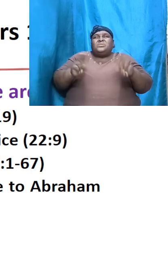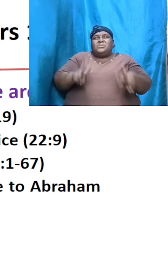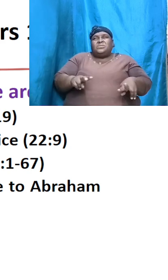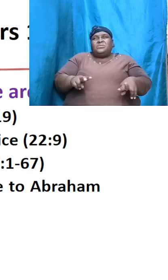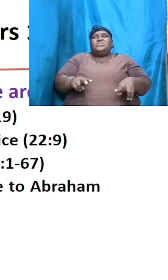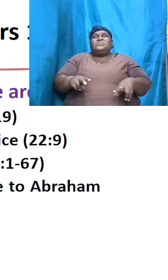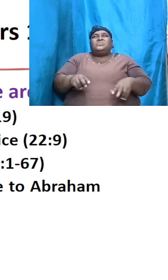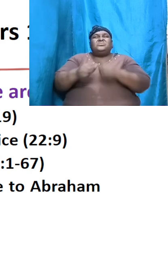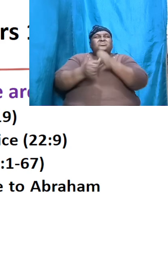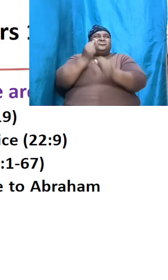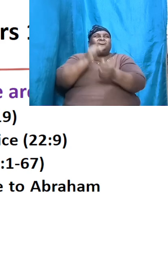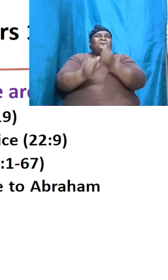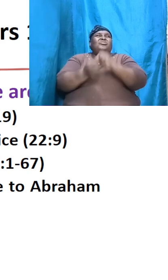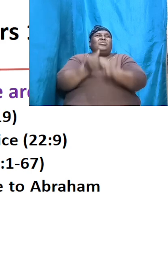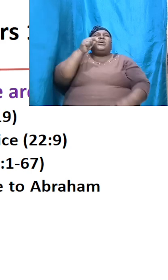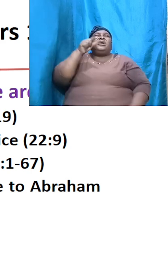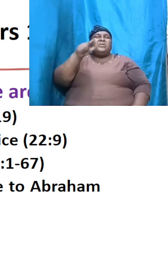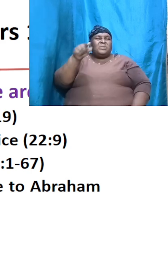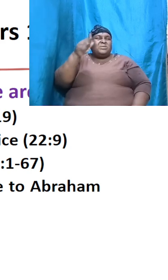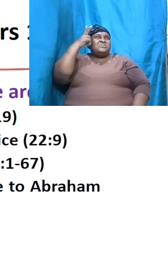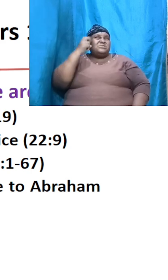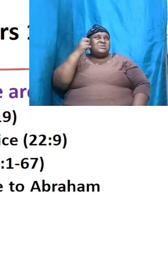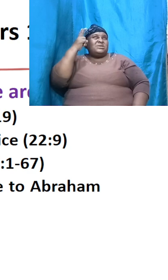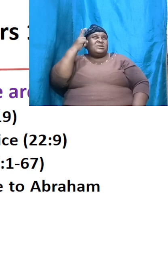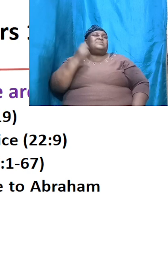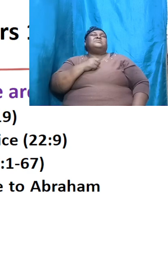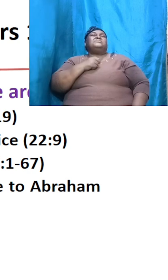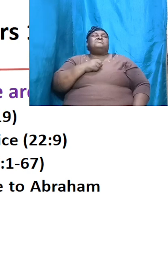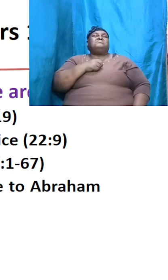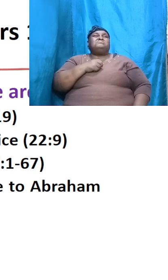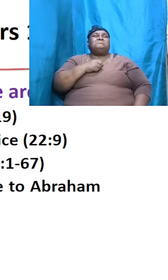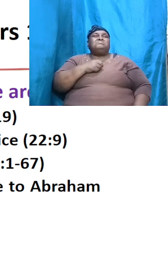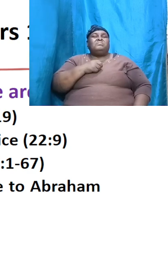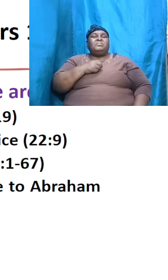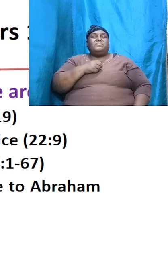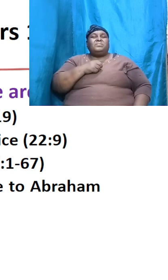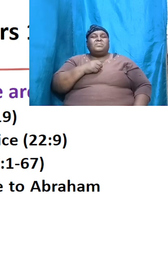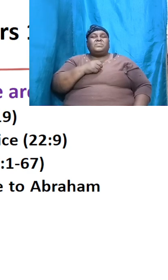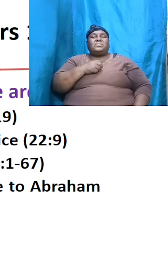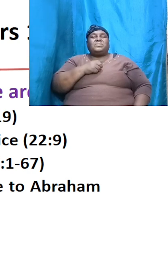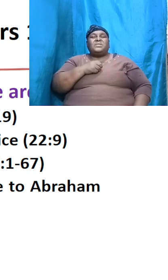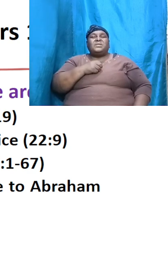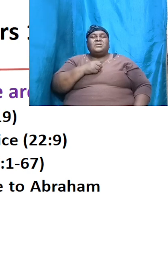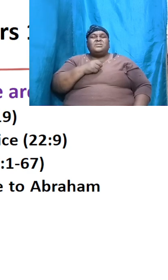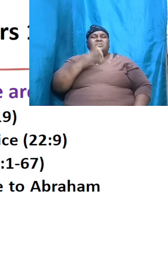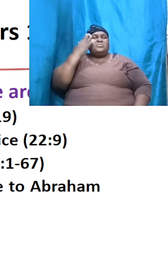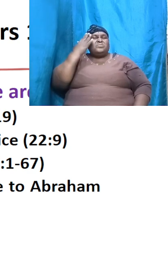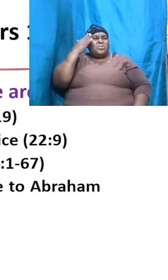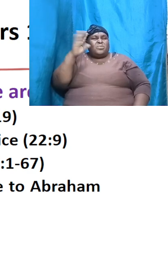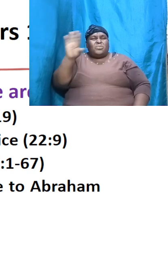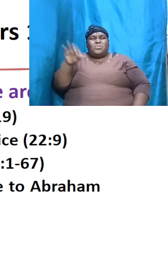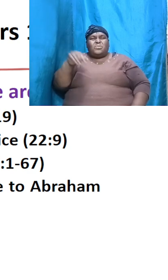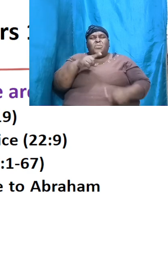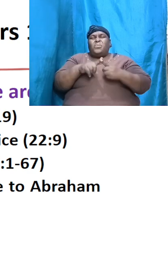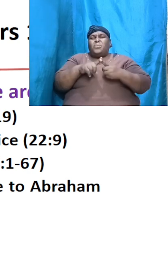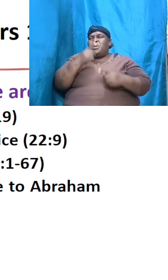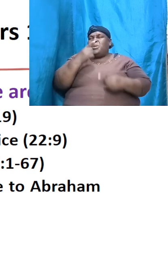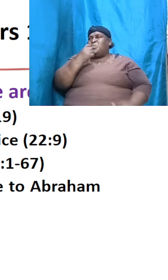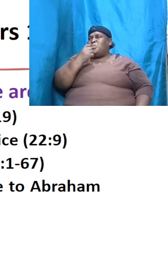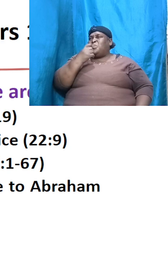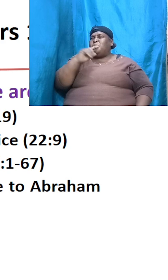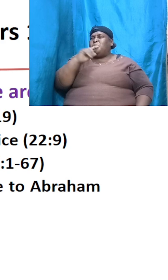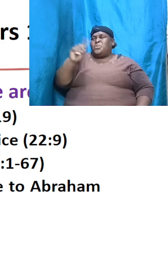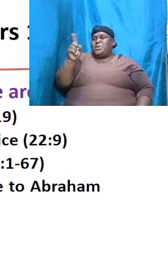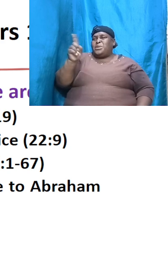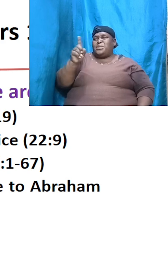to out cool technical knockout but he didn't know when he didn't know who he didn't know